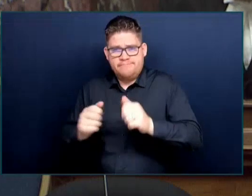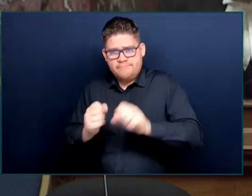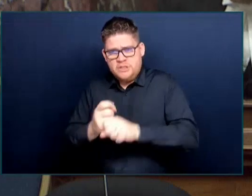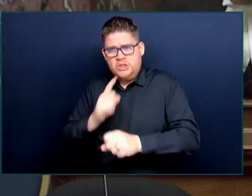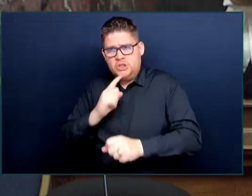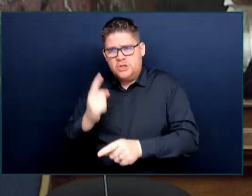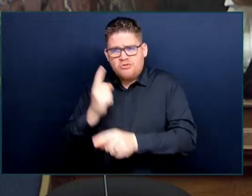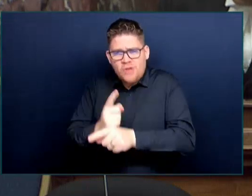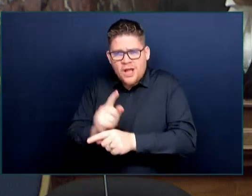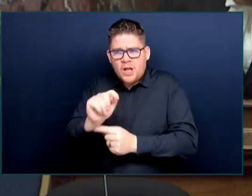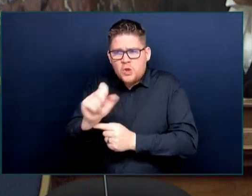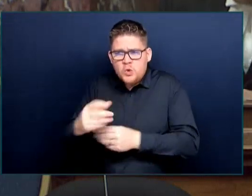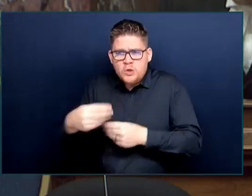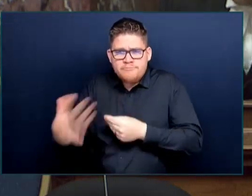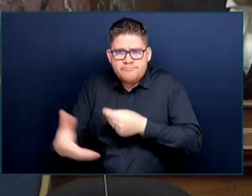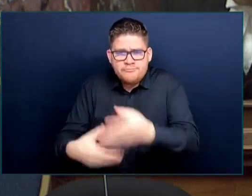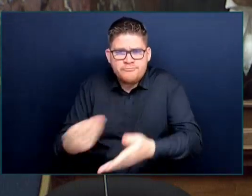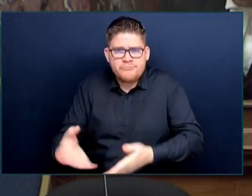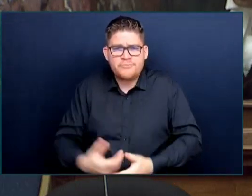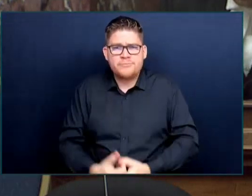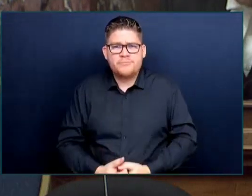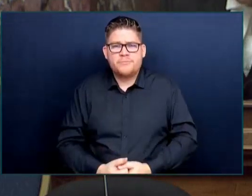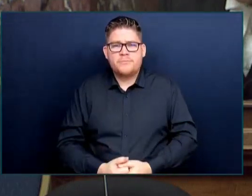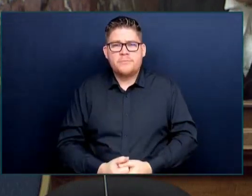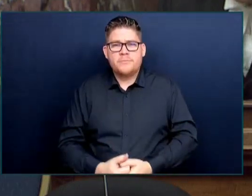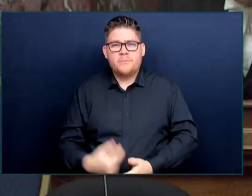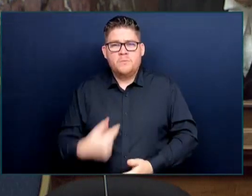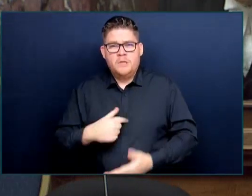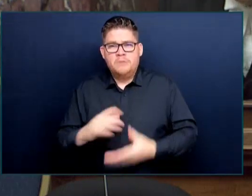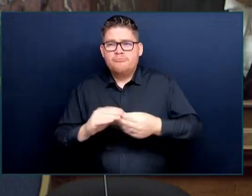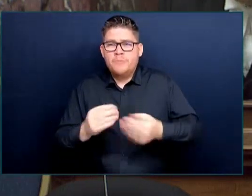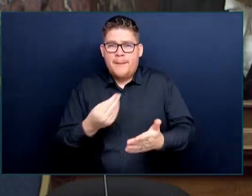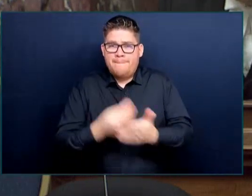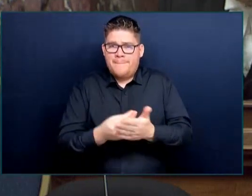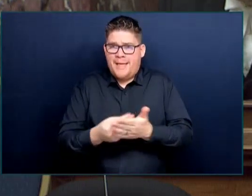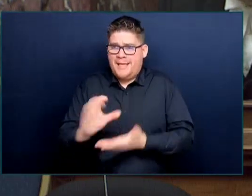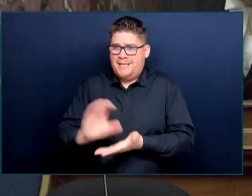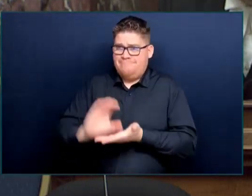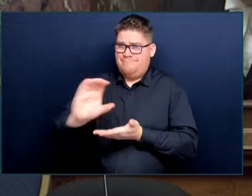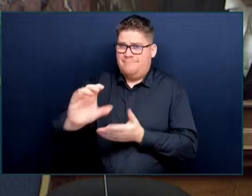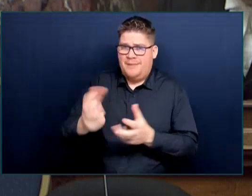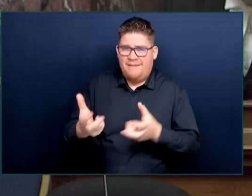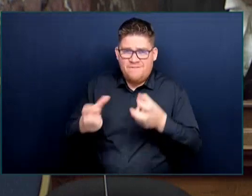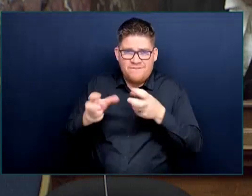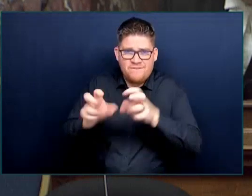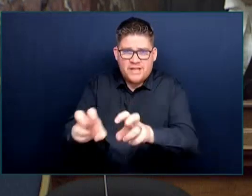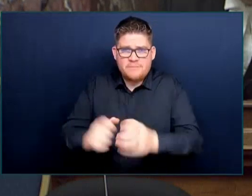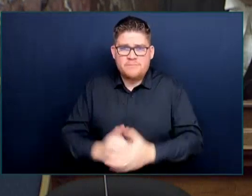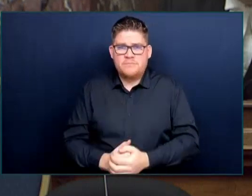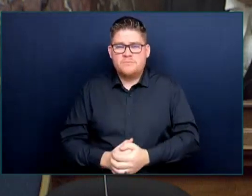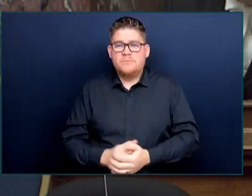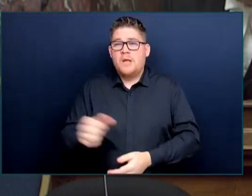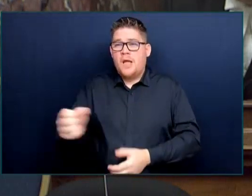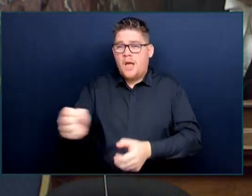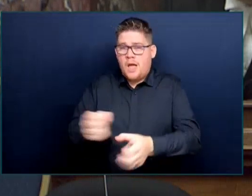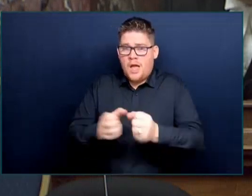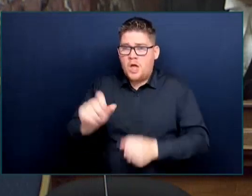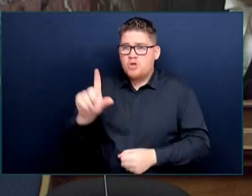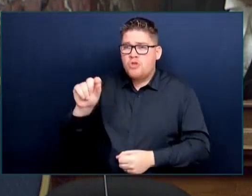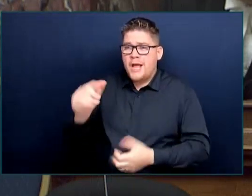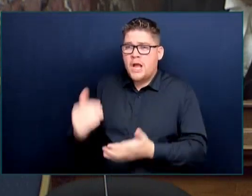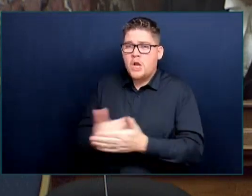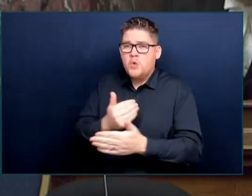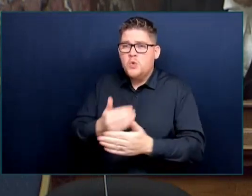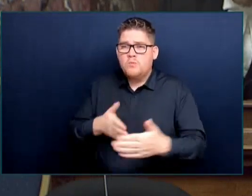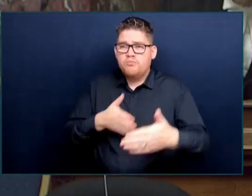and the 21 new dedicated Crown prosecutors that will be focused on repeat violent offense response teams. Everyone agrees this is a national issue. The